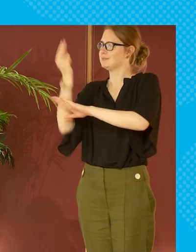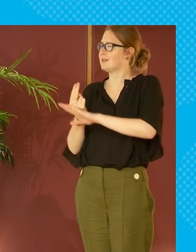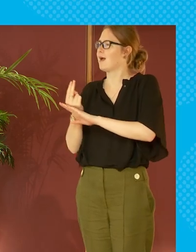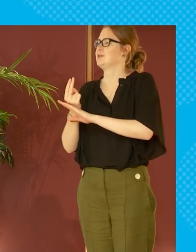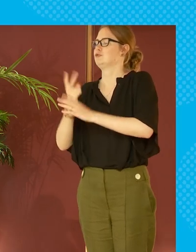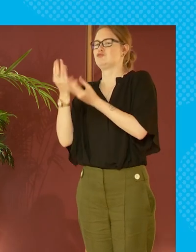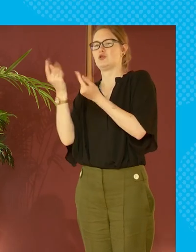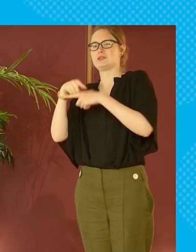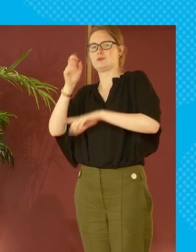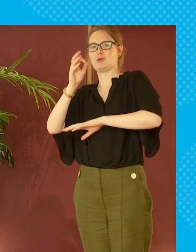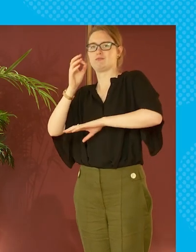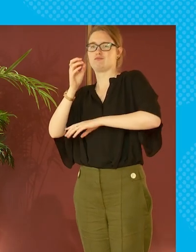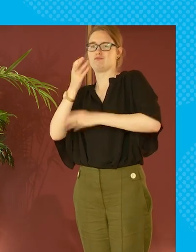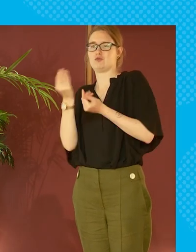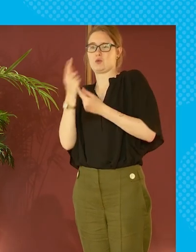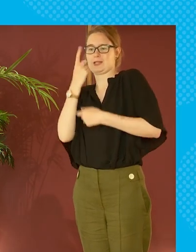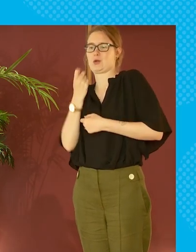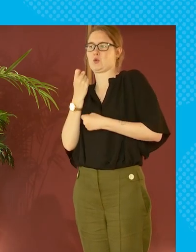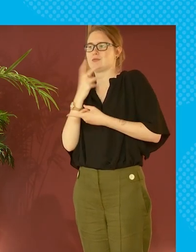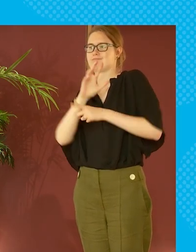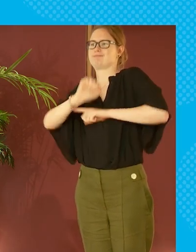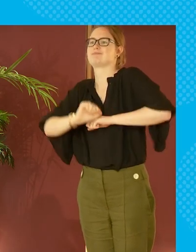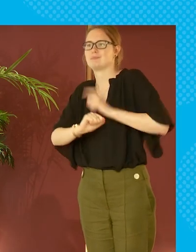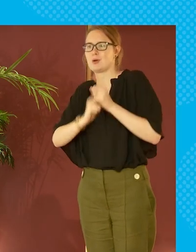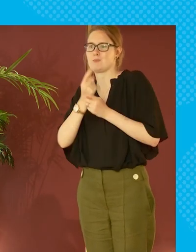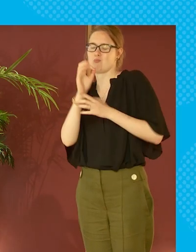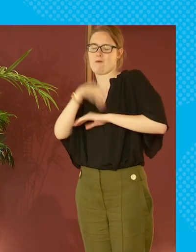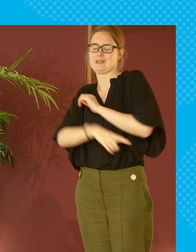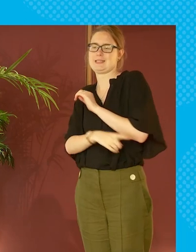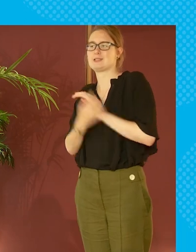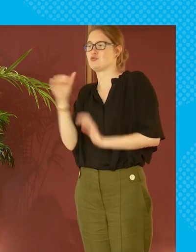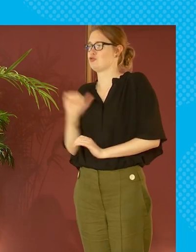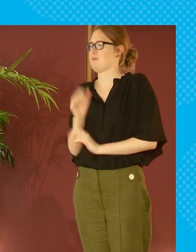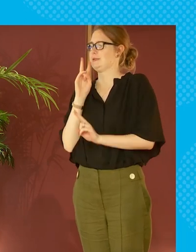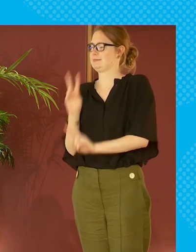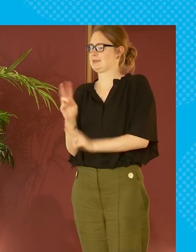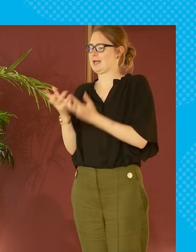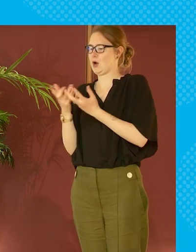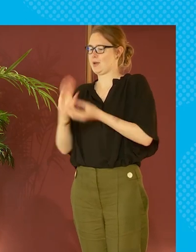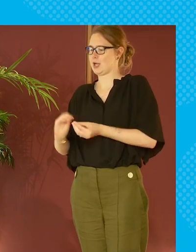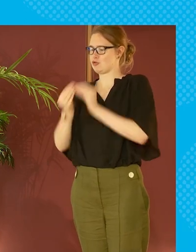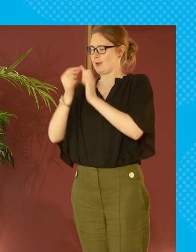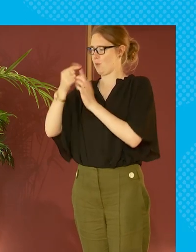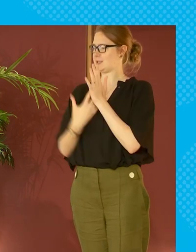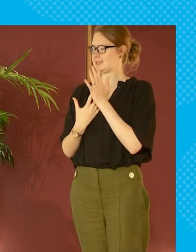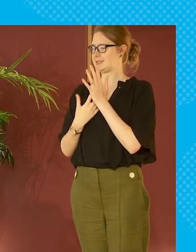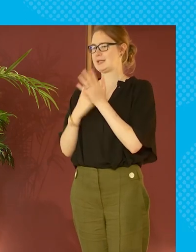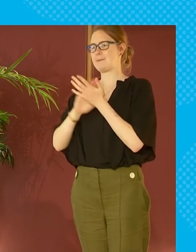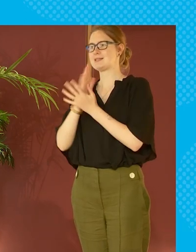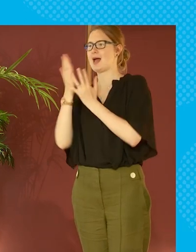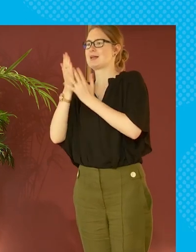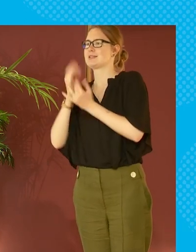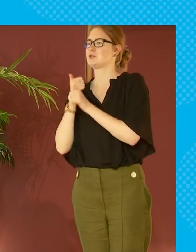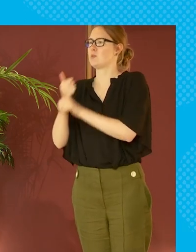design and resourcing of policies that can tackle poverty or it should be doing so tack you know looking to see how are we creating policies